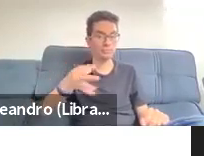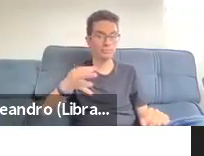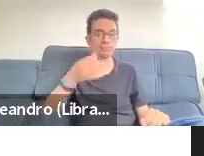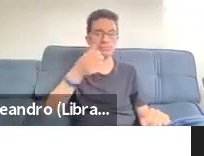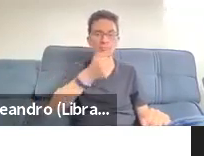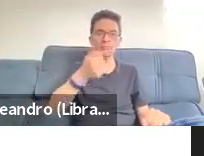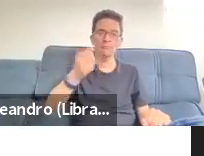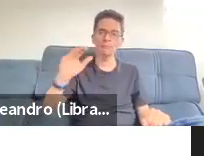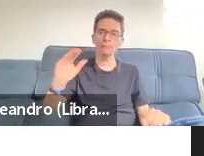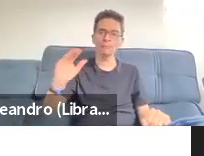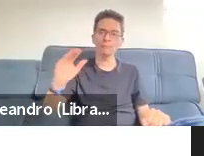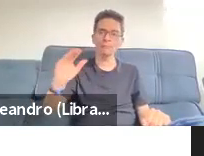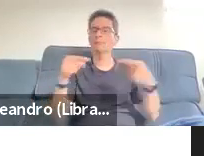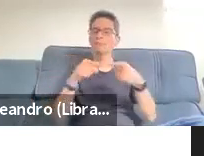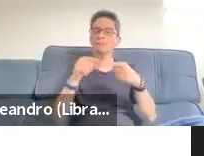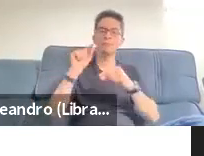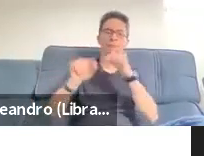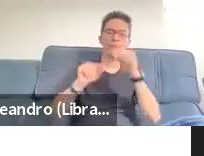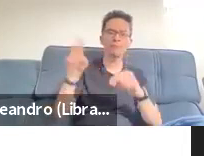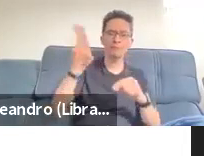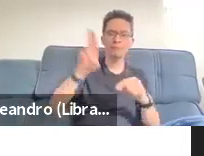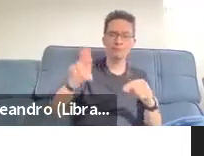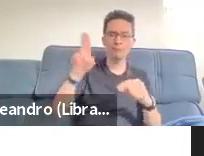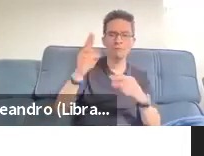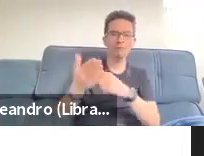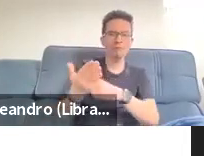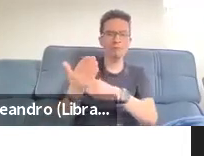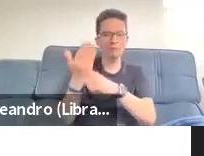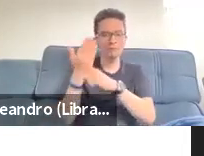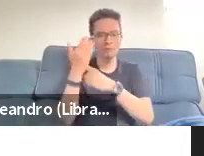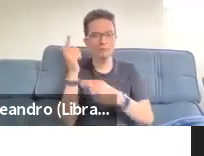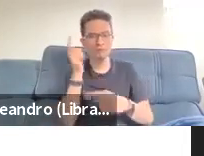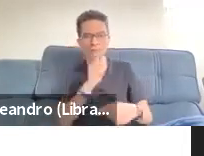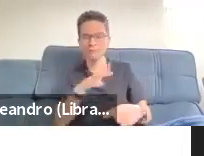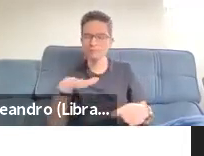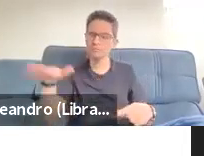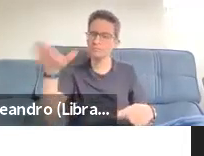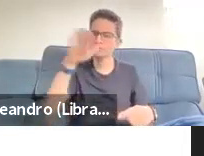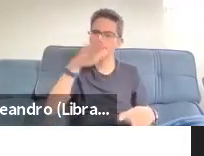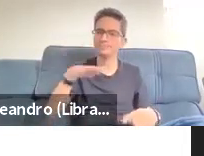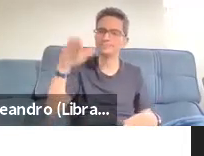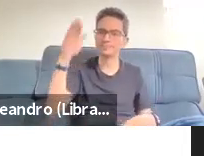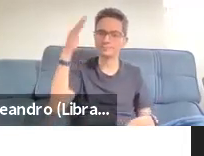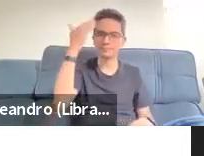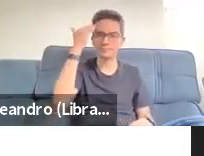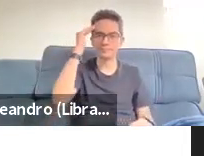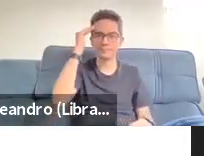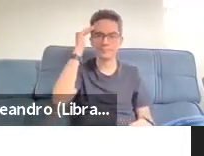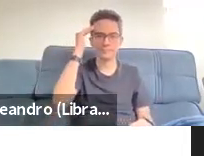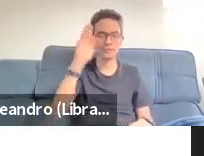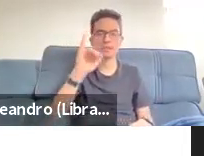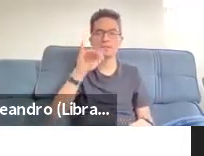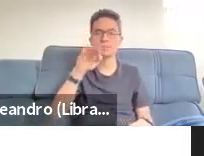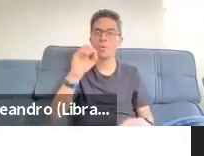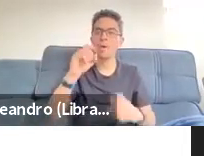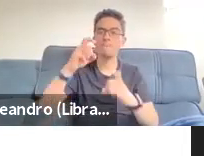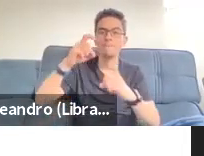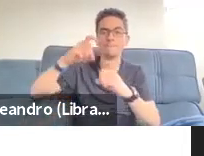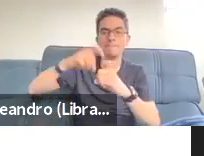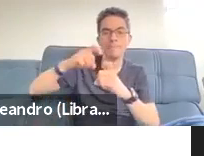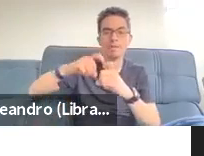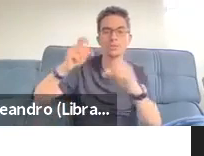prosthetic or biomedical models of devices and transmission or structural models of language or communication.